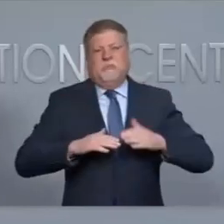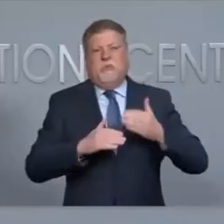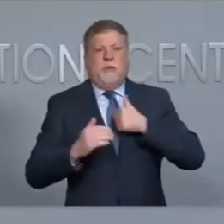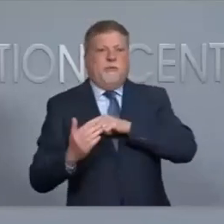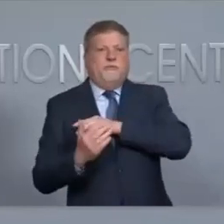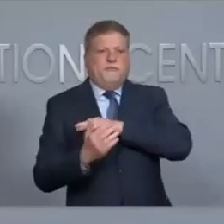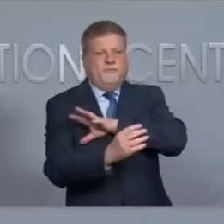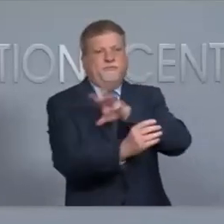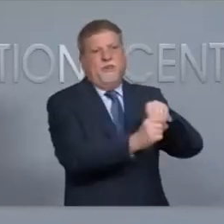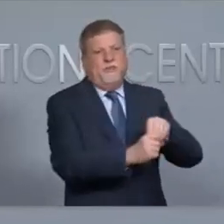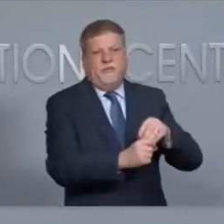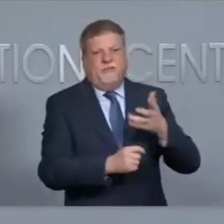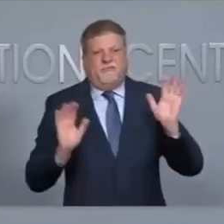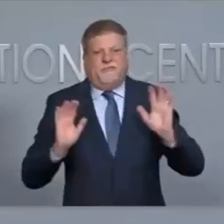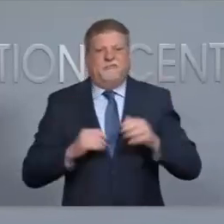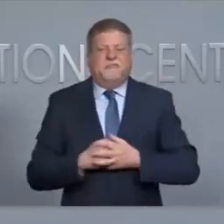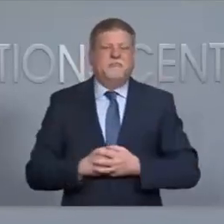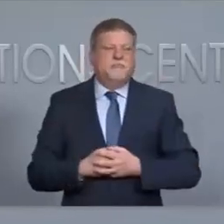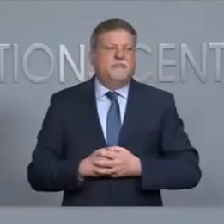we, you know, we even knew about the incident.